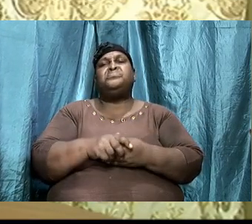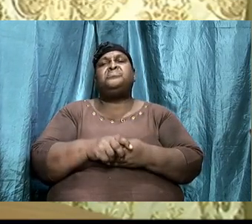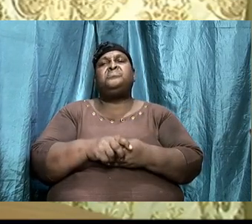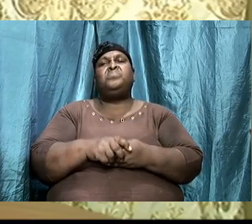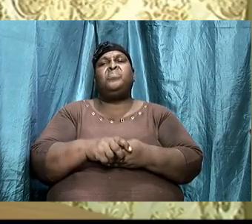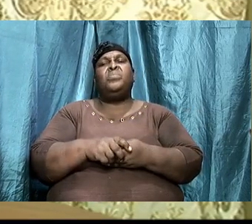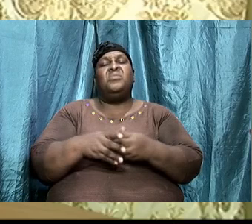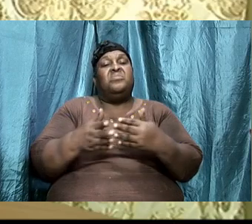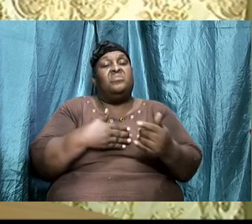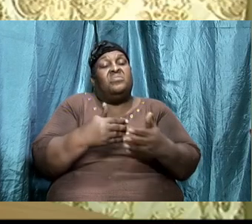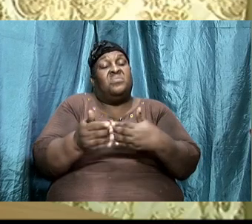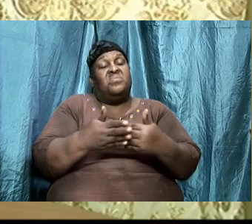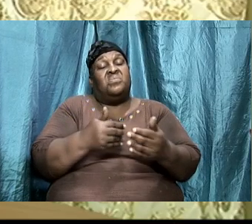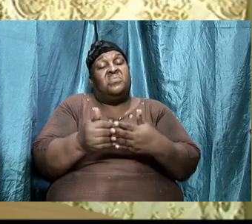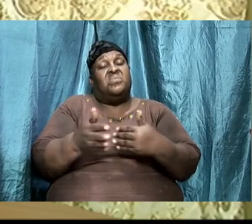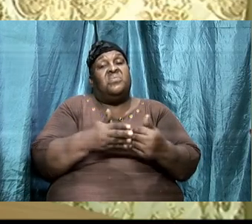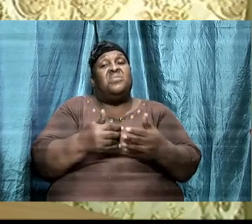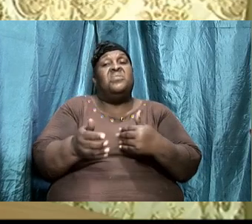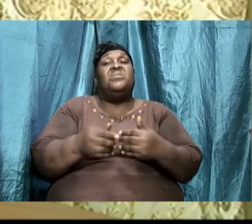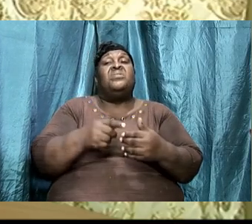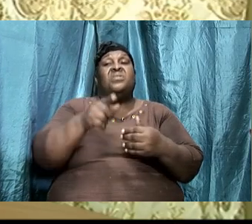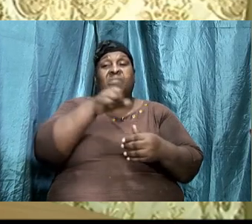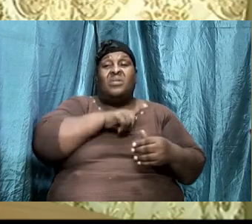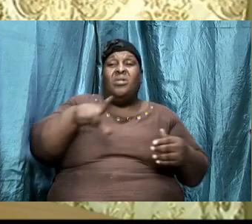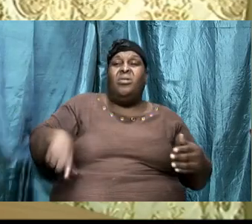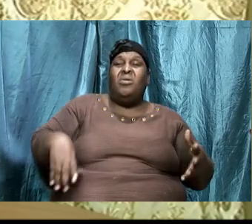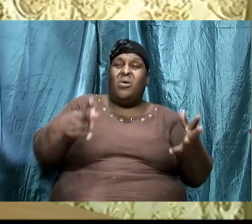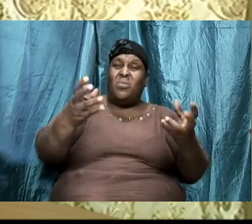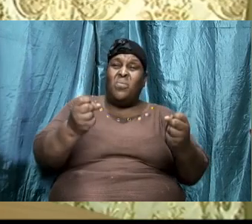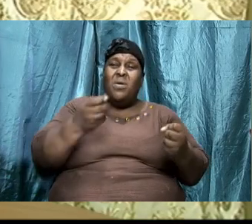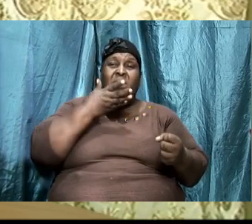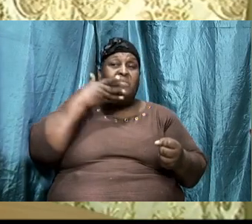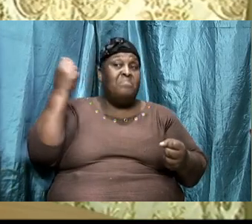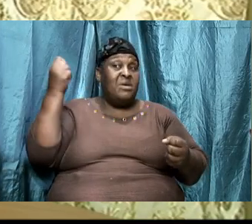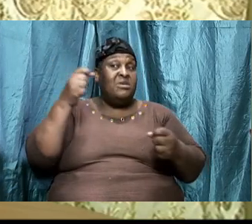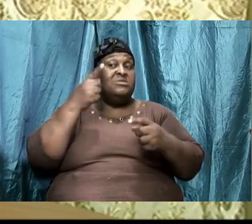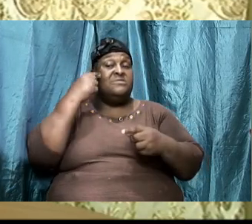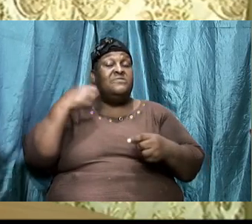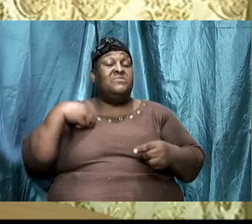Because though, the Lord wants the best for us,